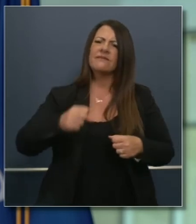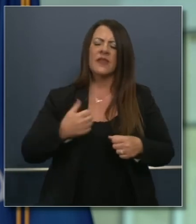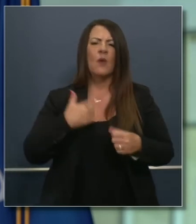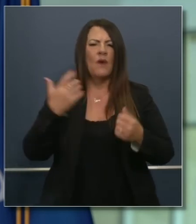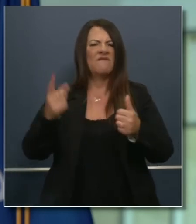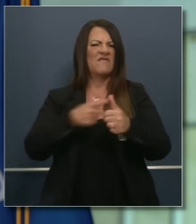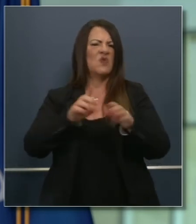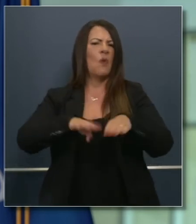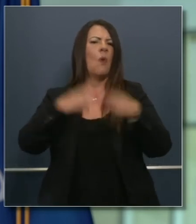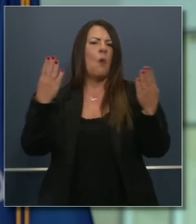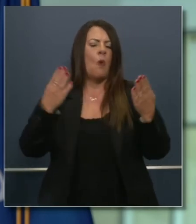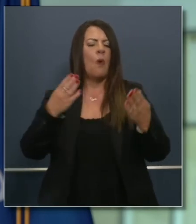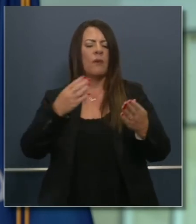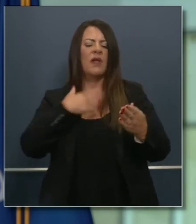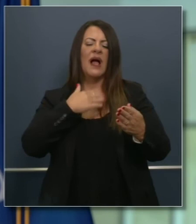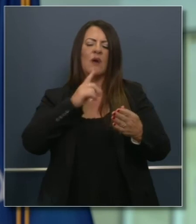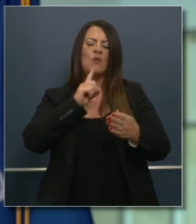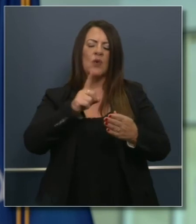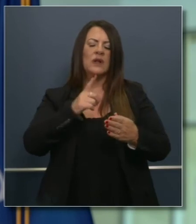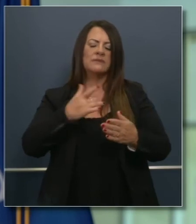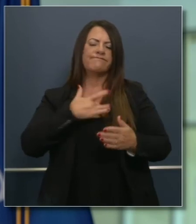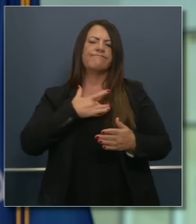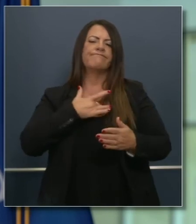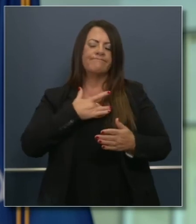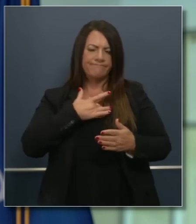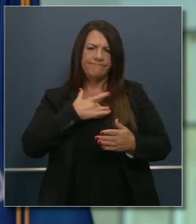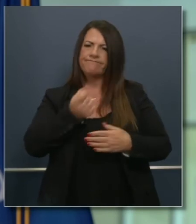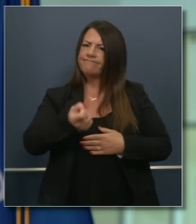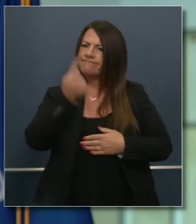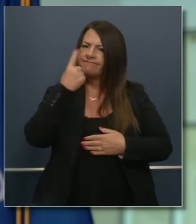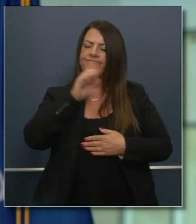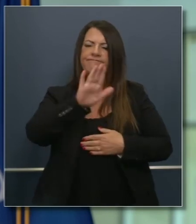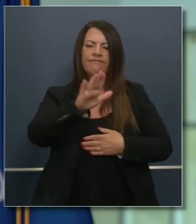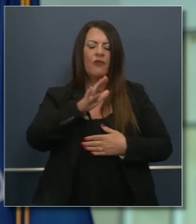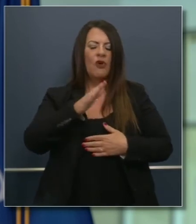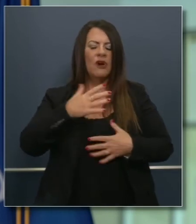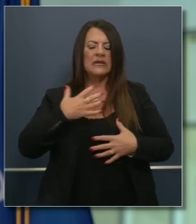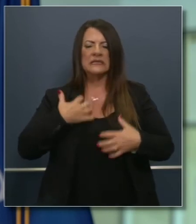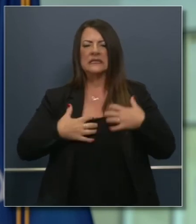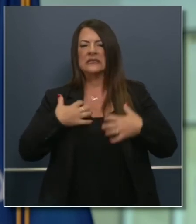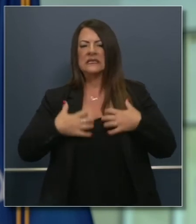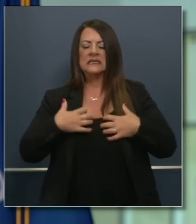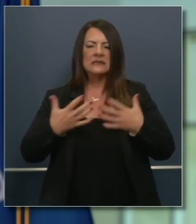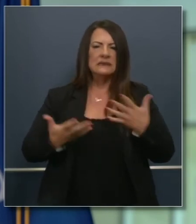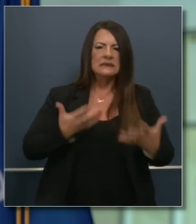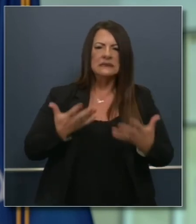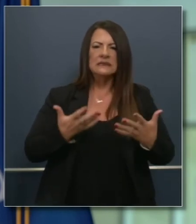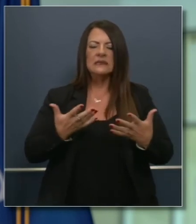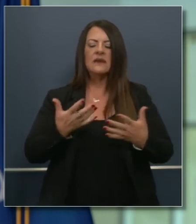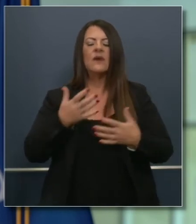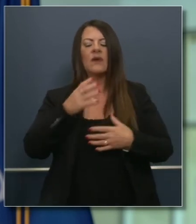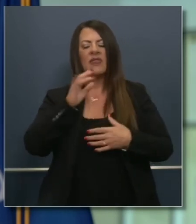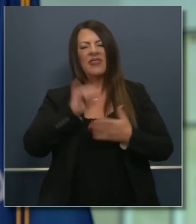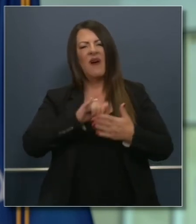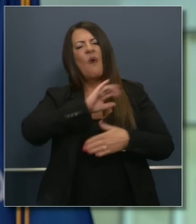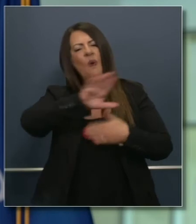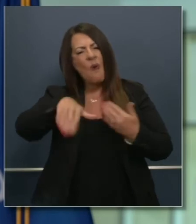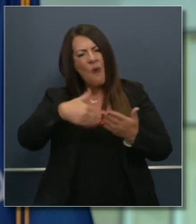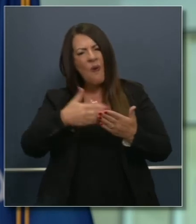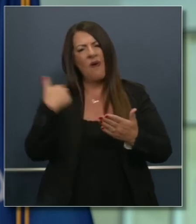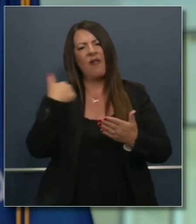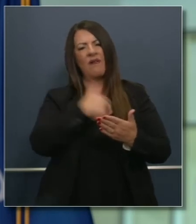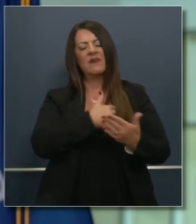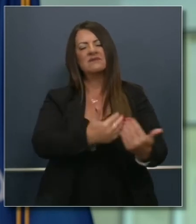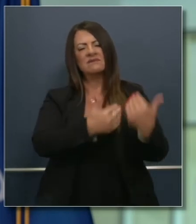as a preamble of deep recognition of the anxiety deep recognition of the role that we all play on making